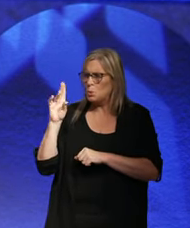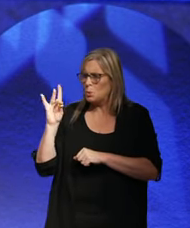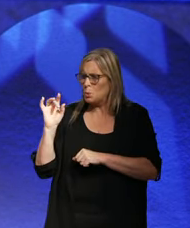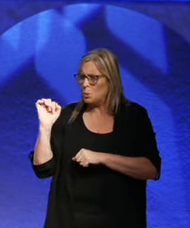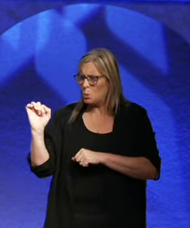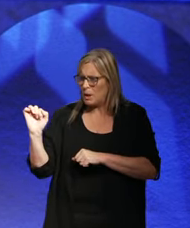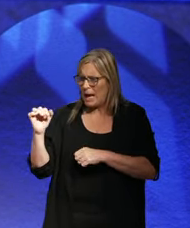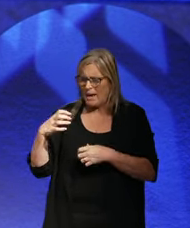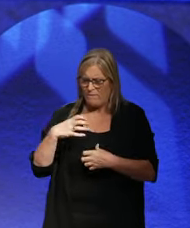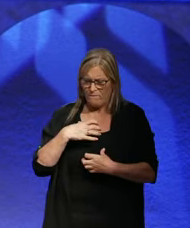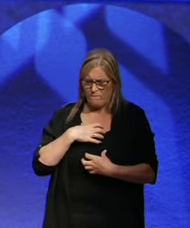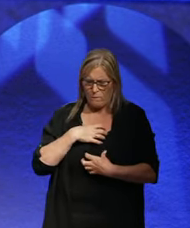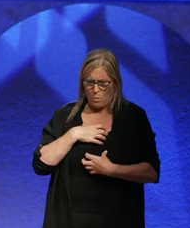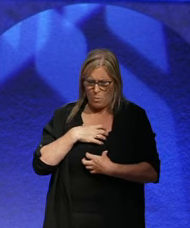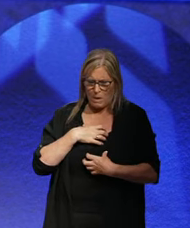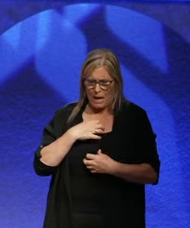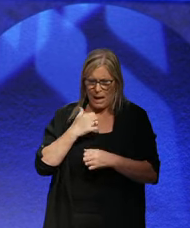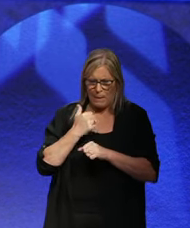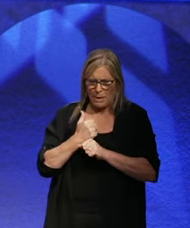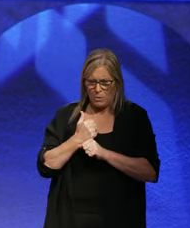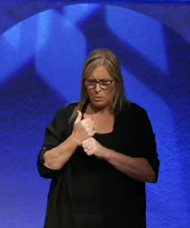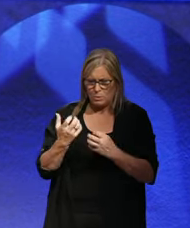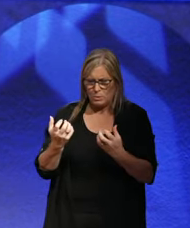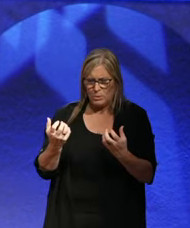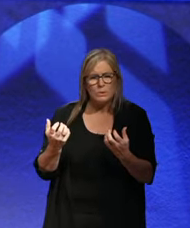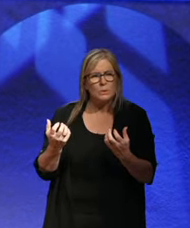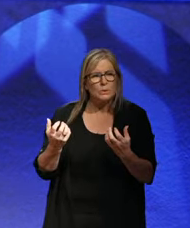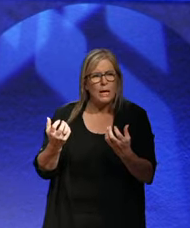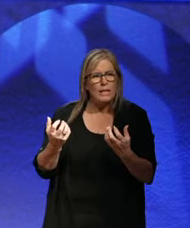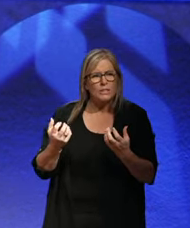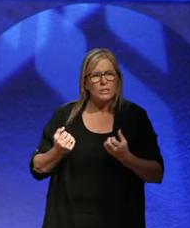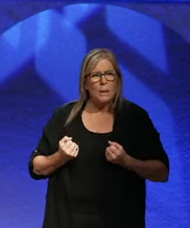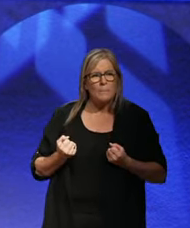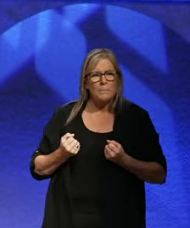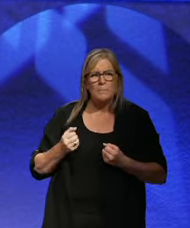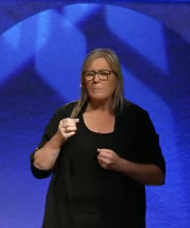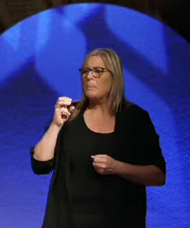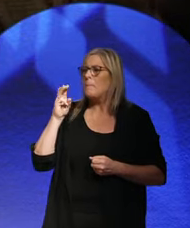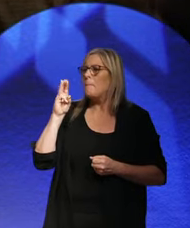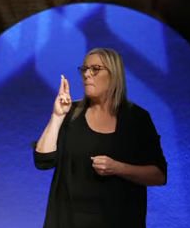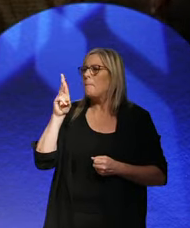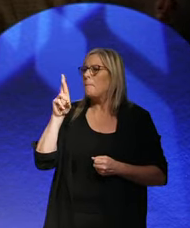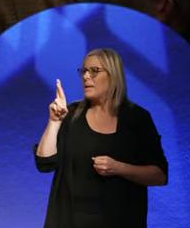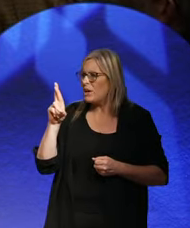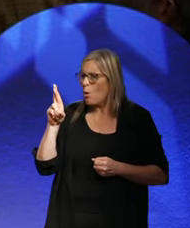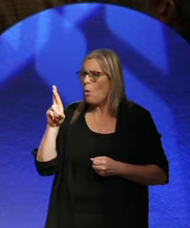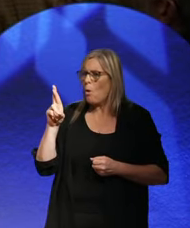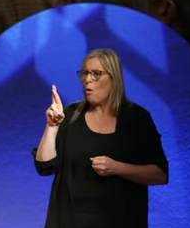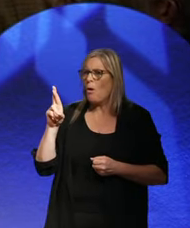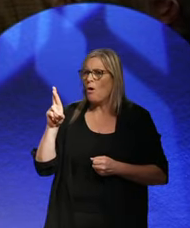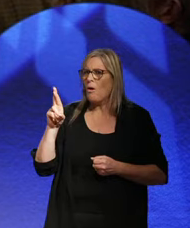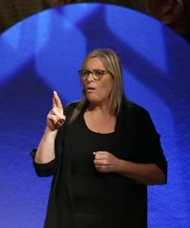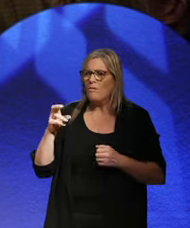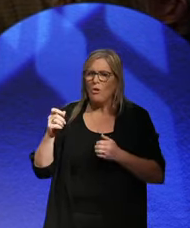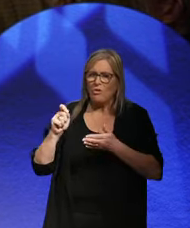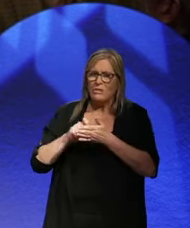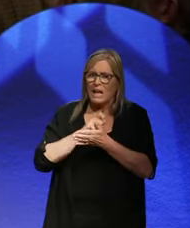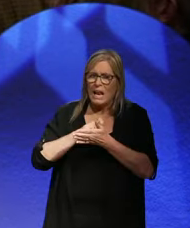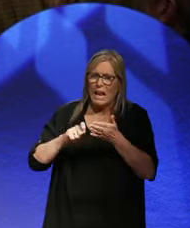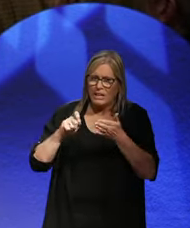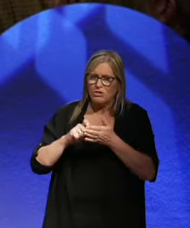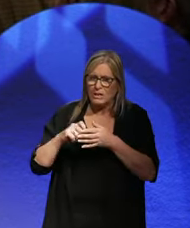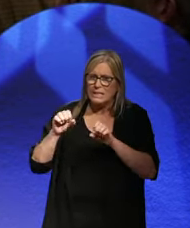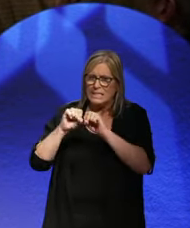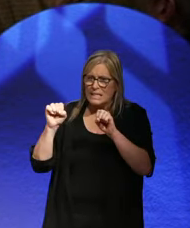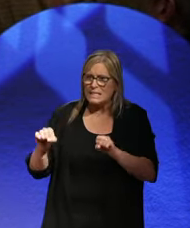phobia about adopting PR as an electoral system and a written